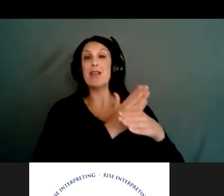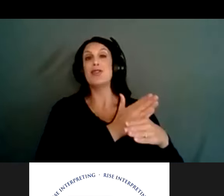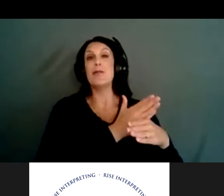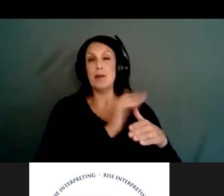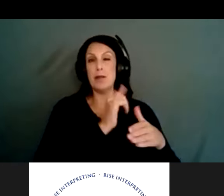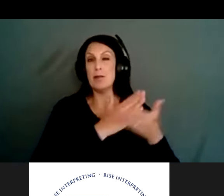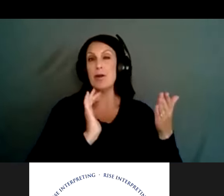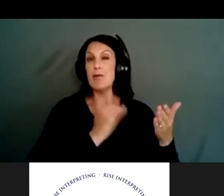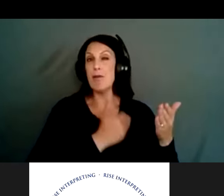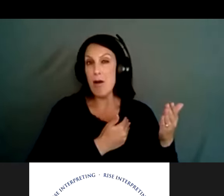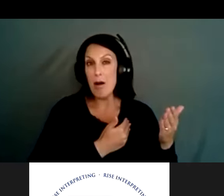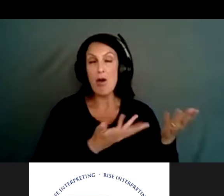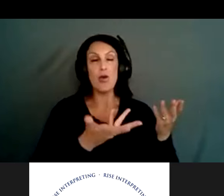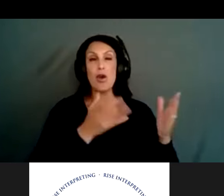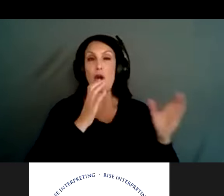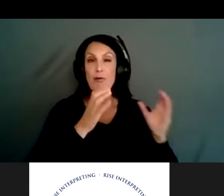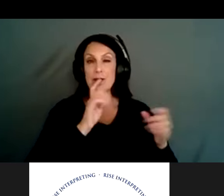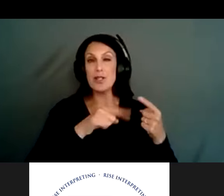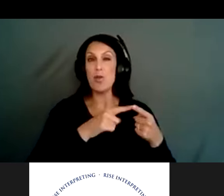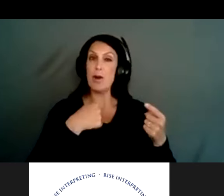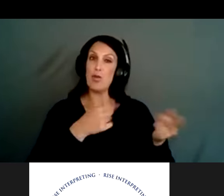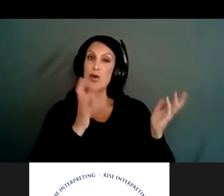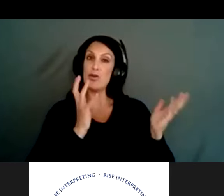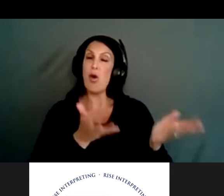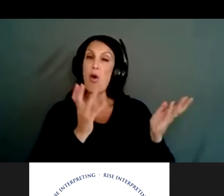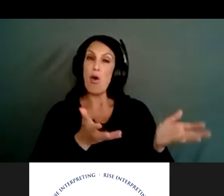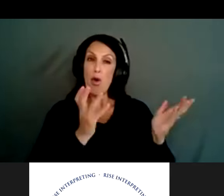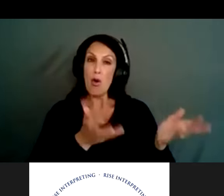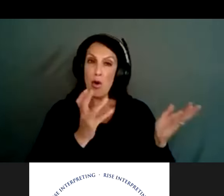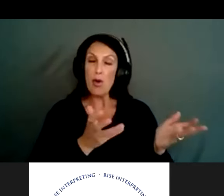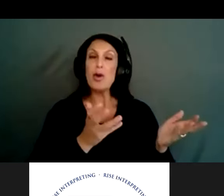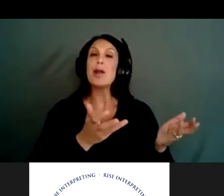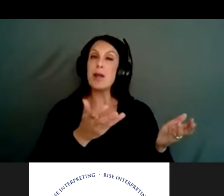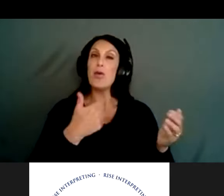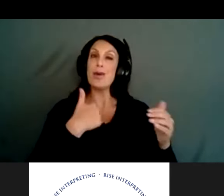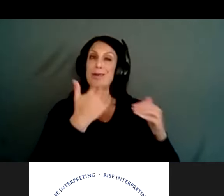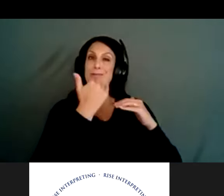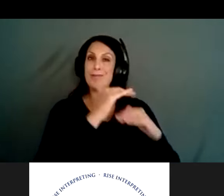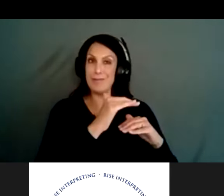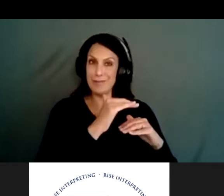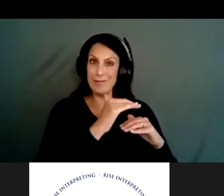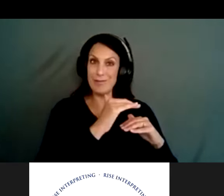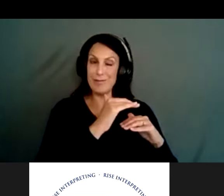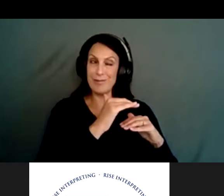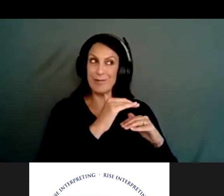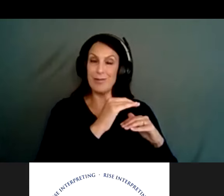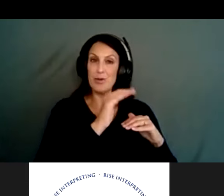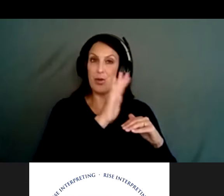conversations when we're talking to somebody. So not only are we restricting access to lethal means, but we're also empowering that individual